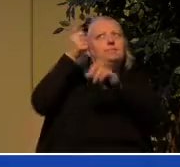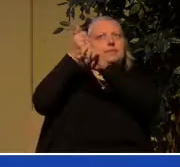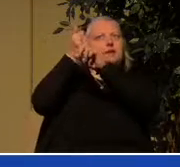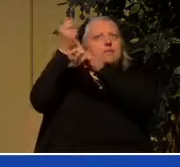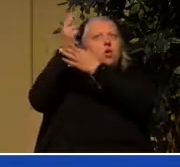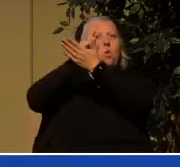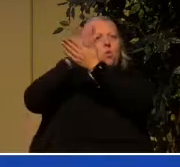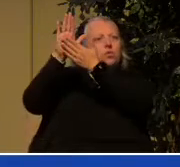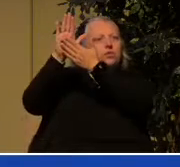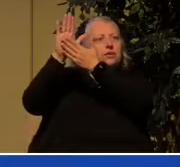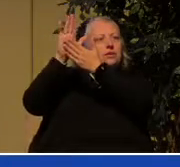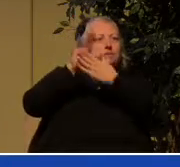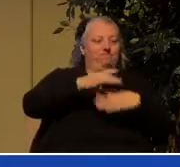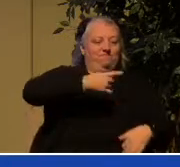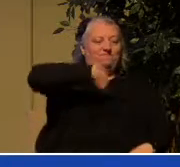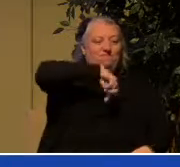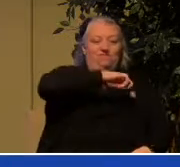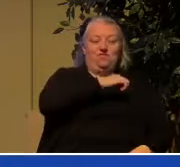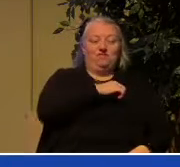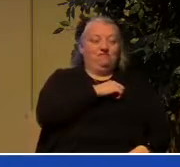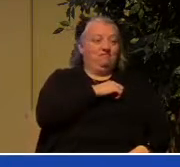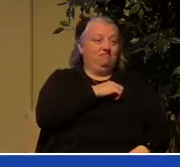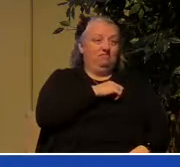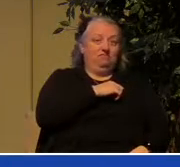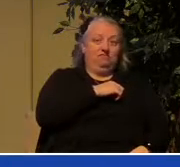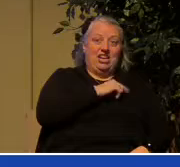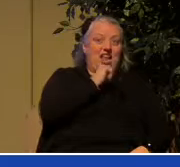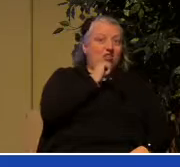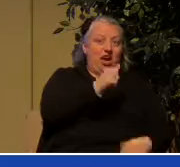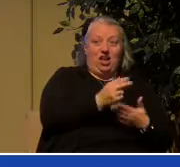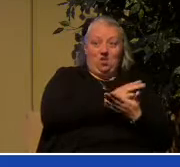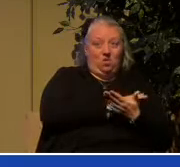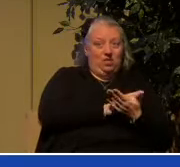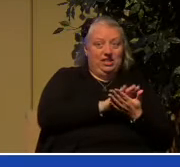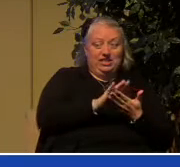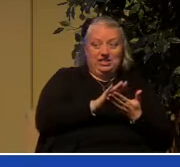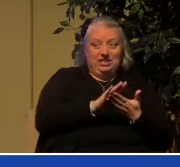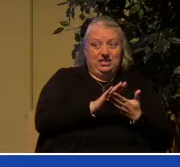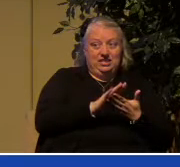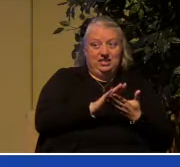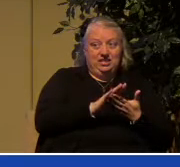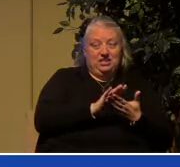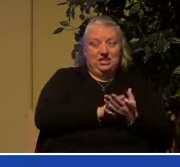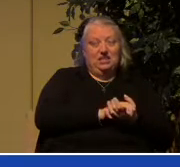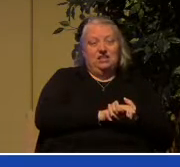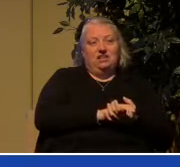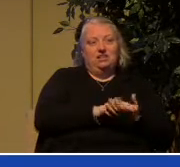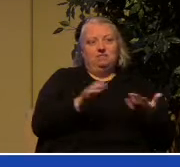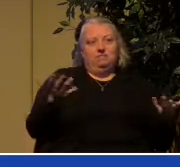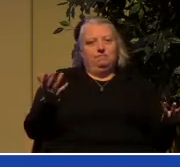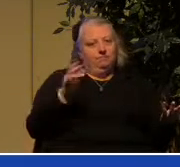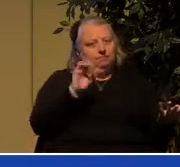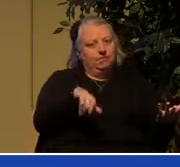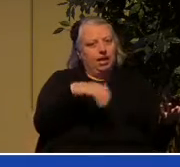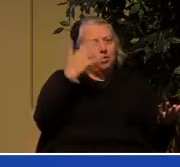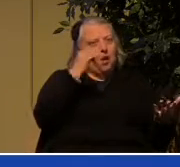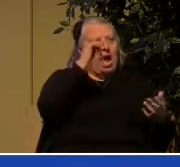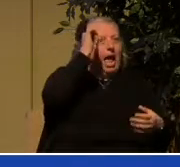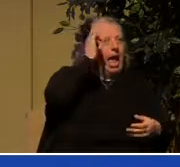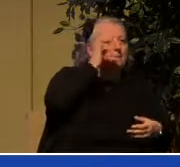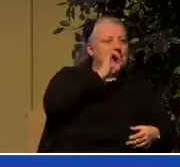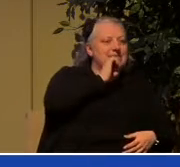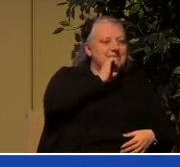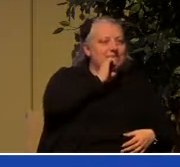and you and I by nature are not holy. That's why Adam and Eve once they